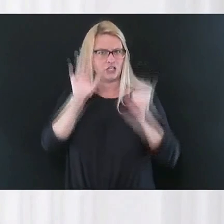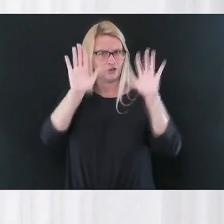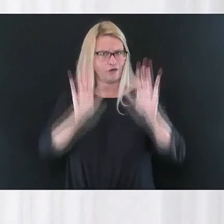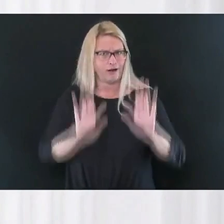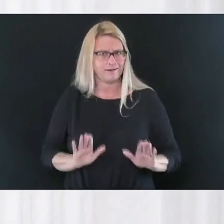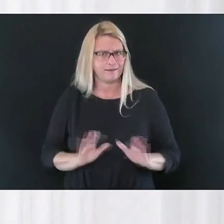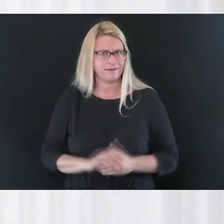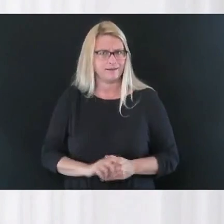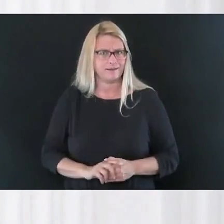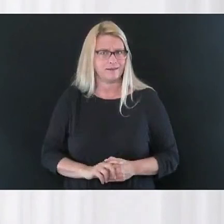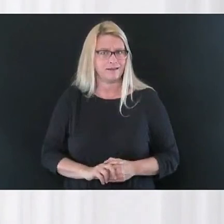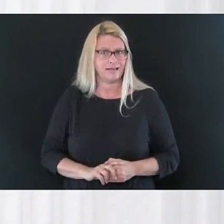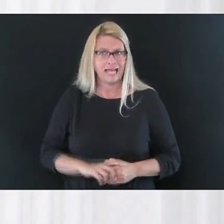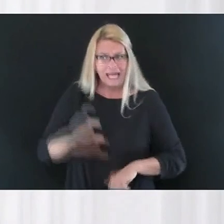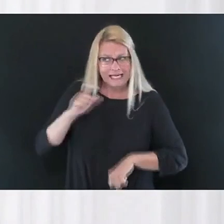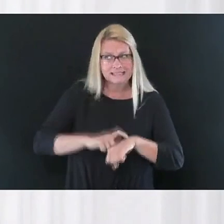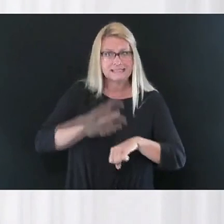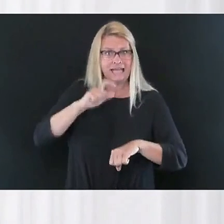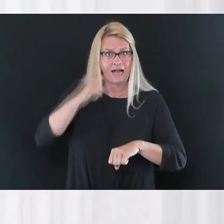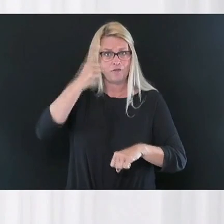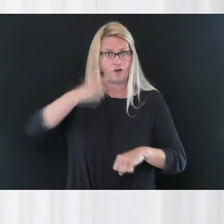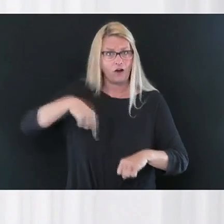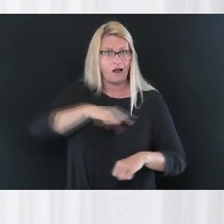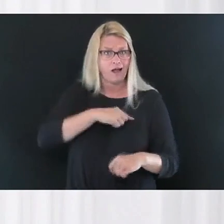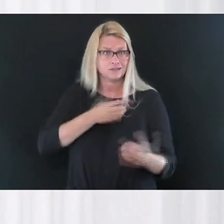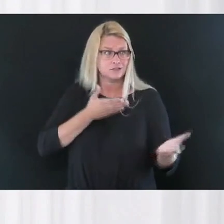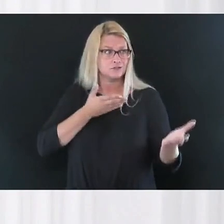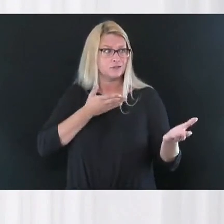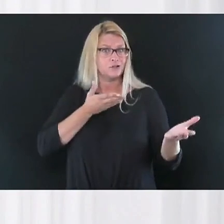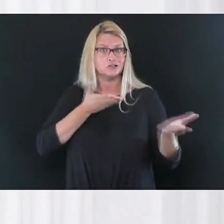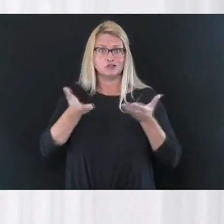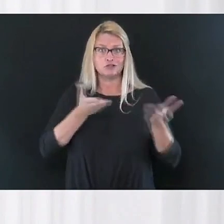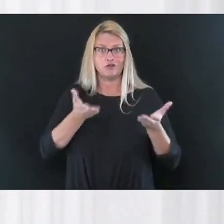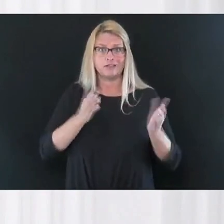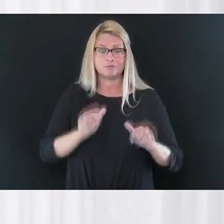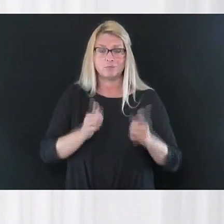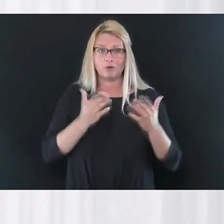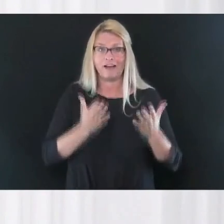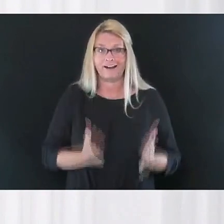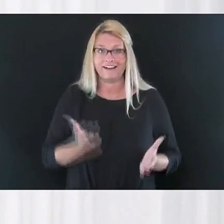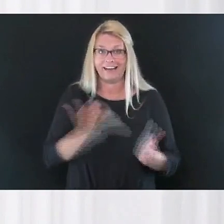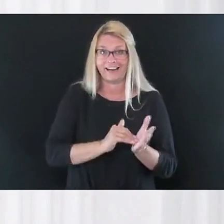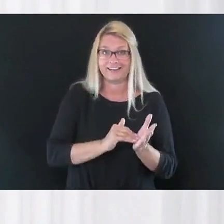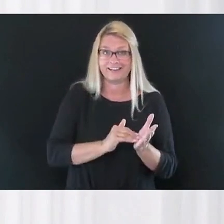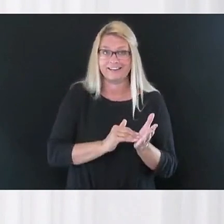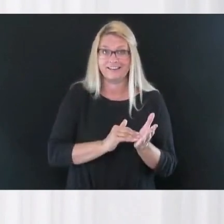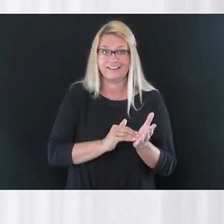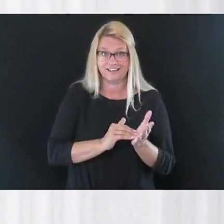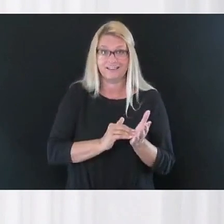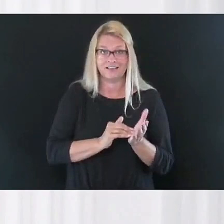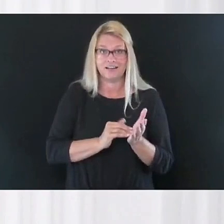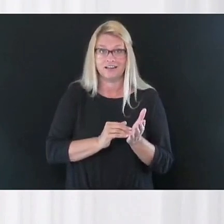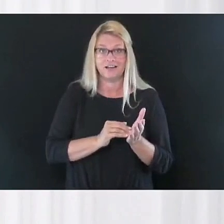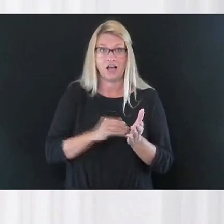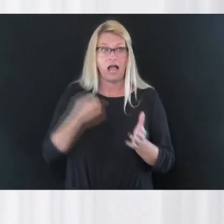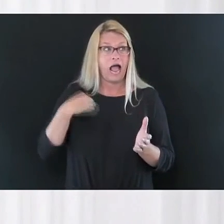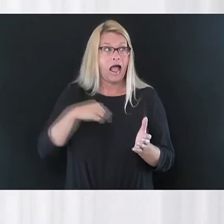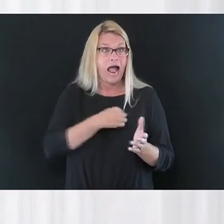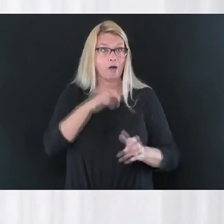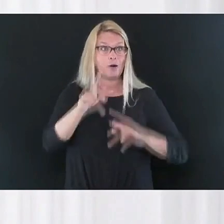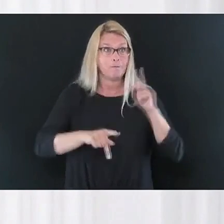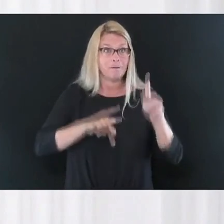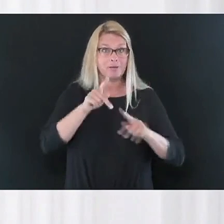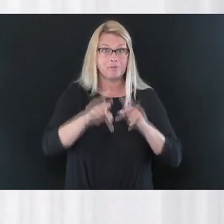is time to be called to serve again. And I have absolute confidence as the governor, as the governor does, that our people will